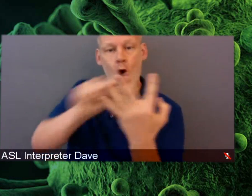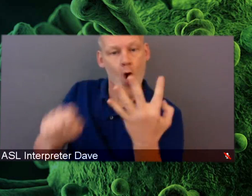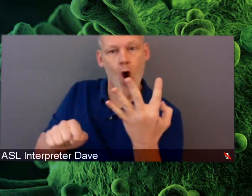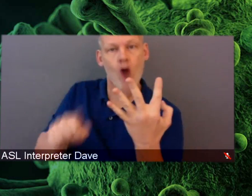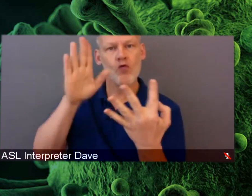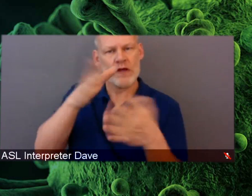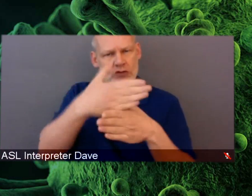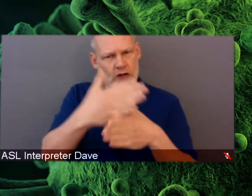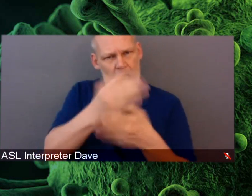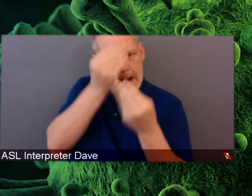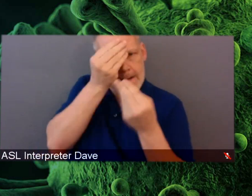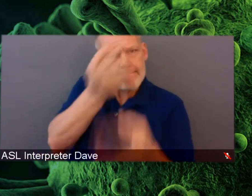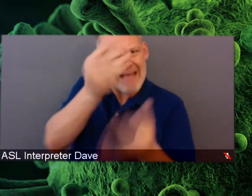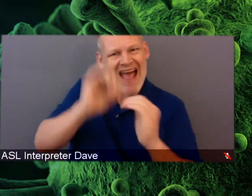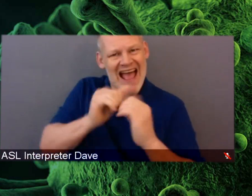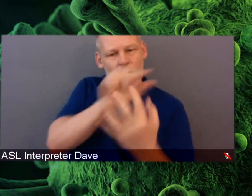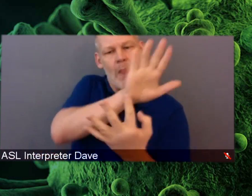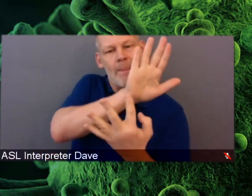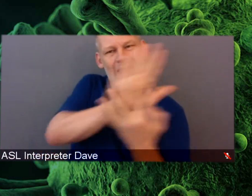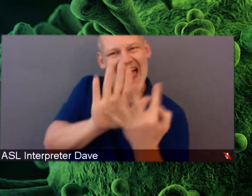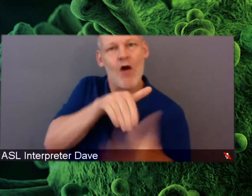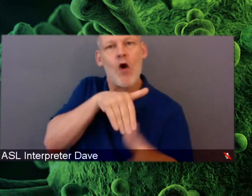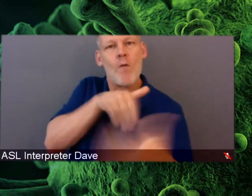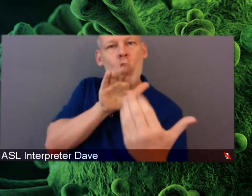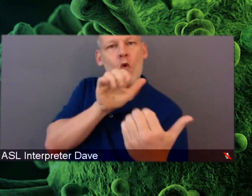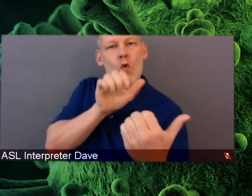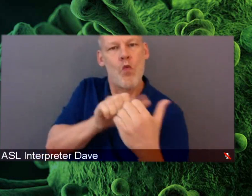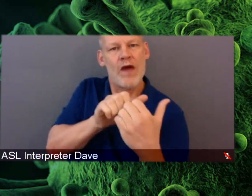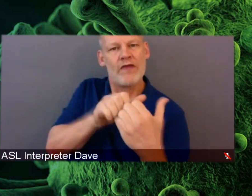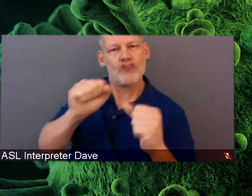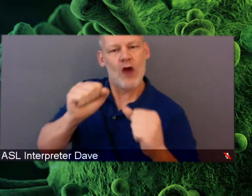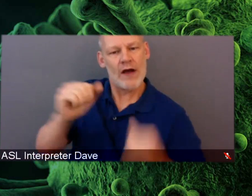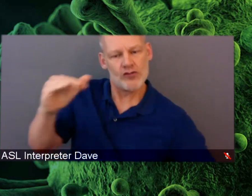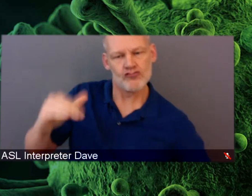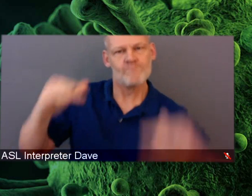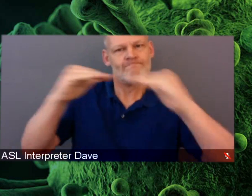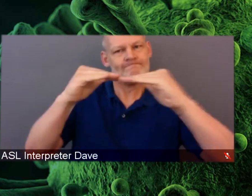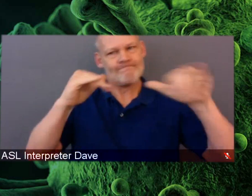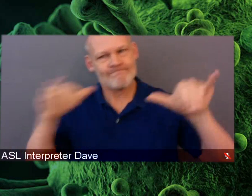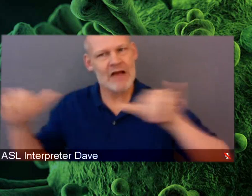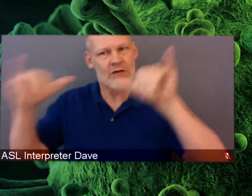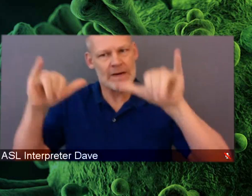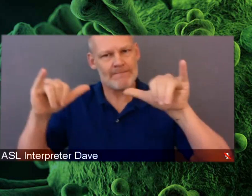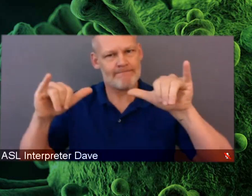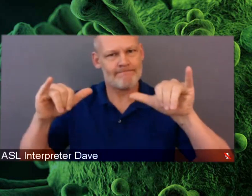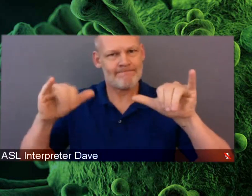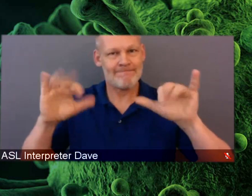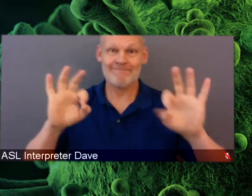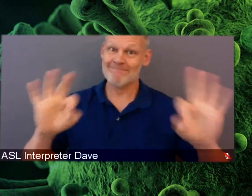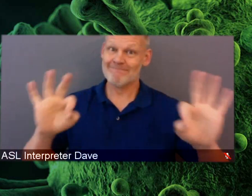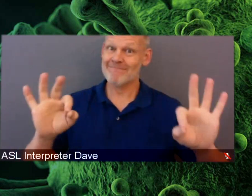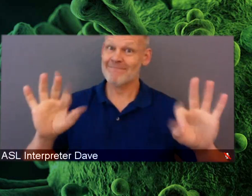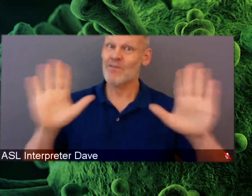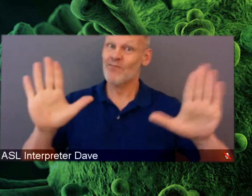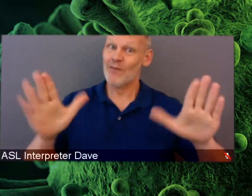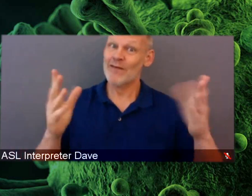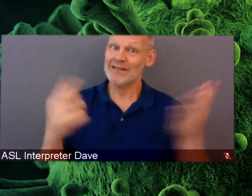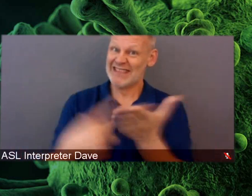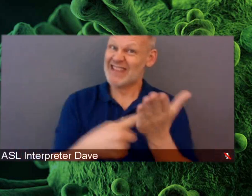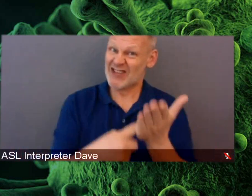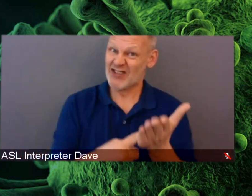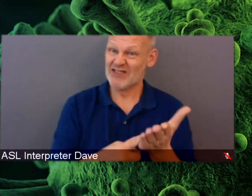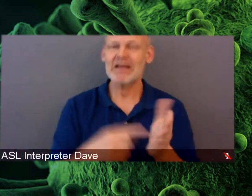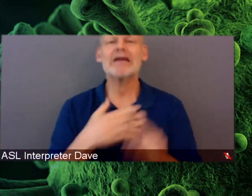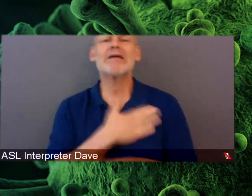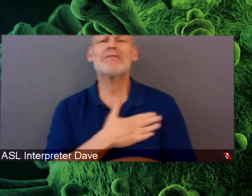and diversity in cancer care. Looking forward to a great discussion. Please use the Q&A feature. We have a dedicated Q&A section